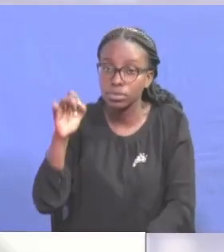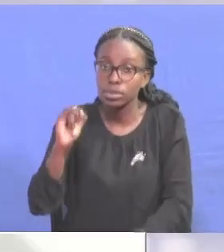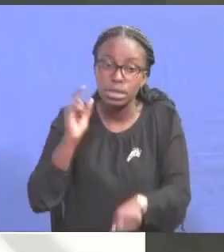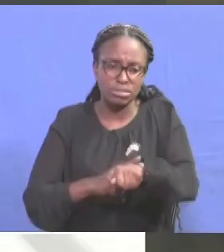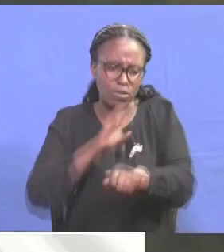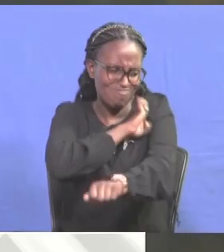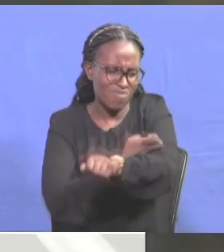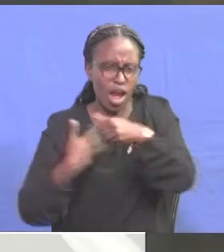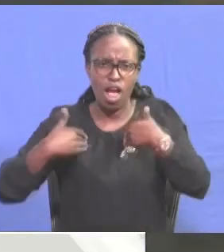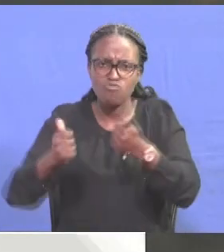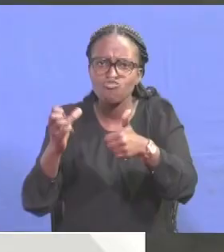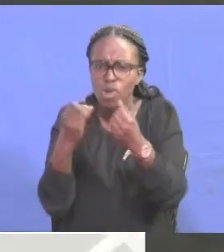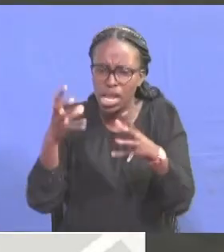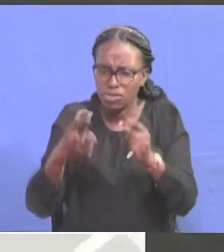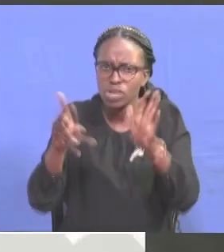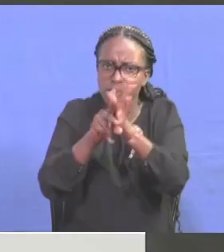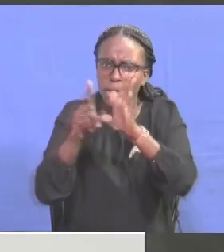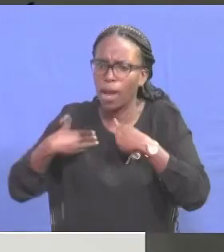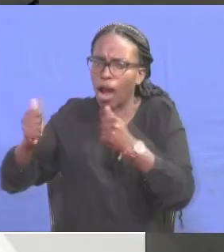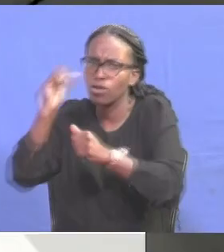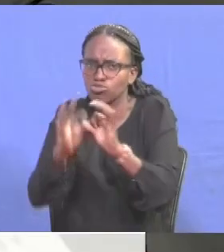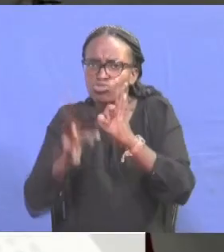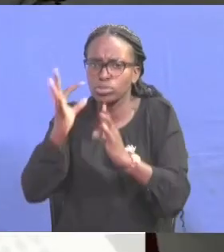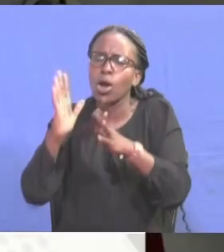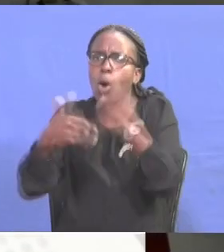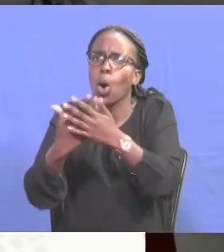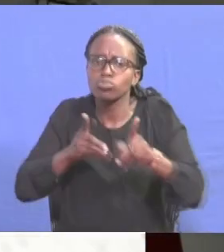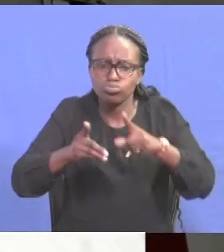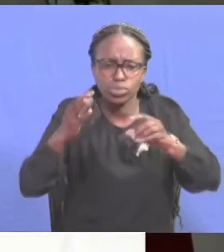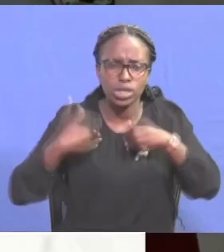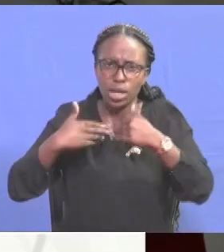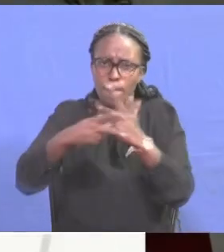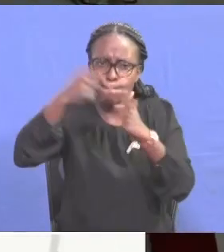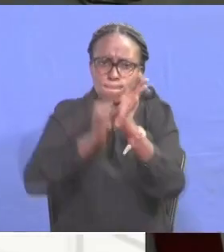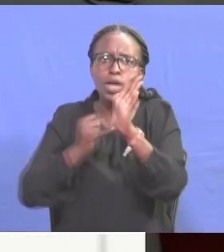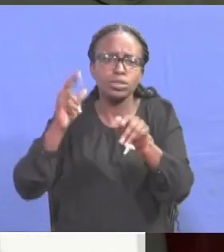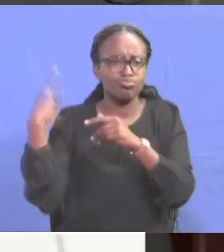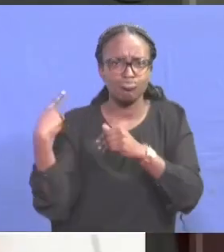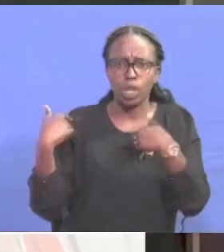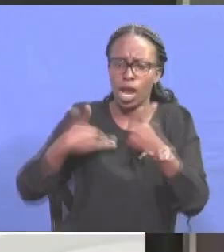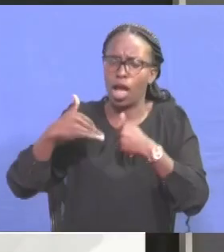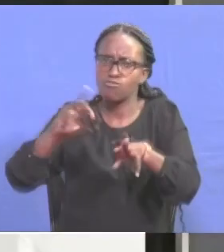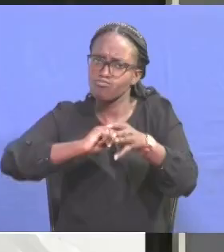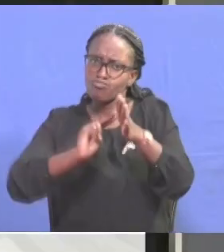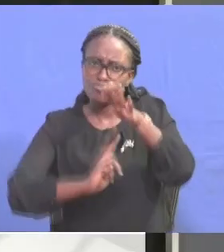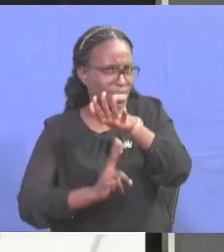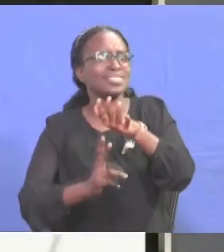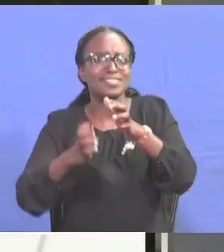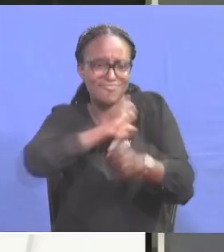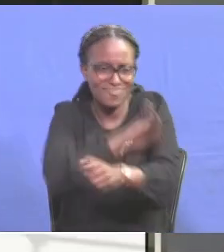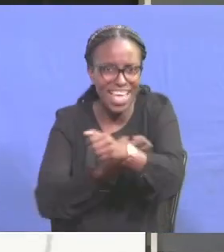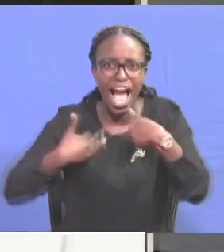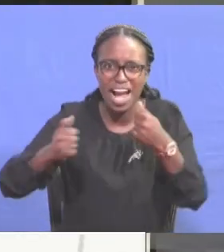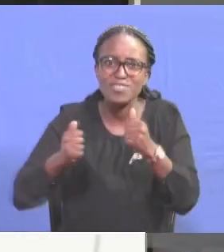In her ruling, Justice Bahati Mwamuye directed all projects under the partnership between the Ministry of Energy and the Adani group